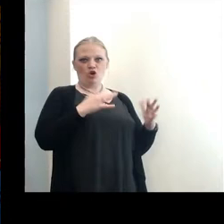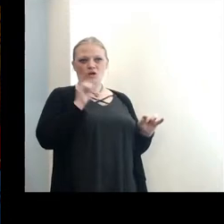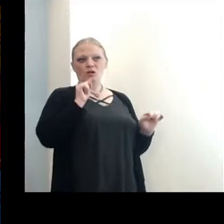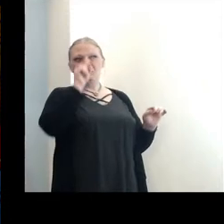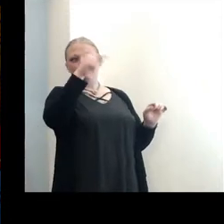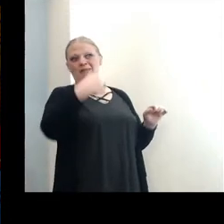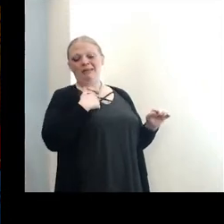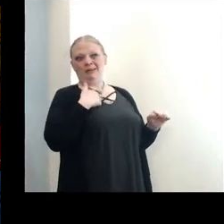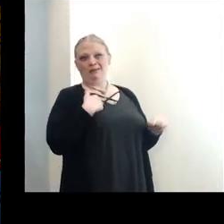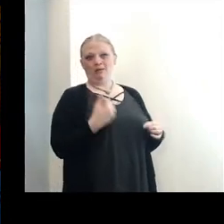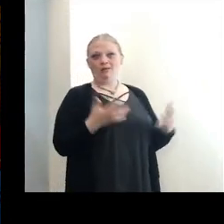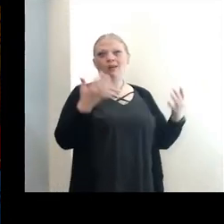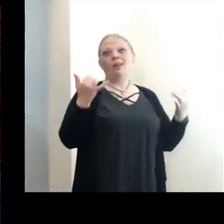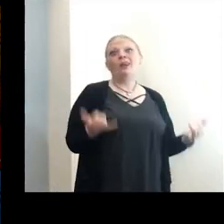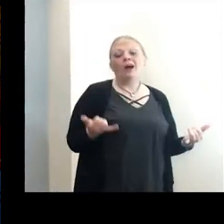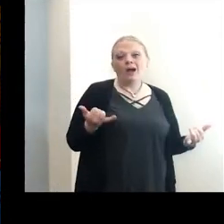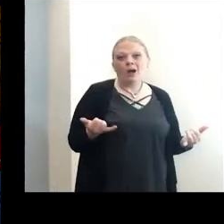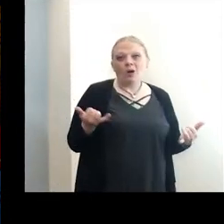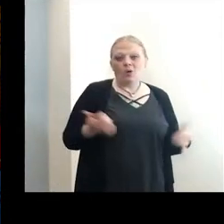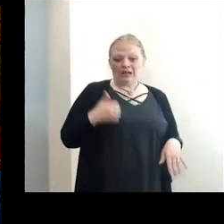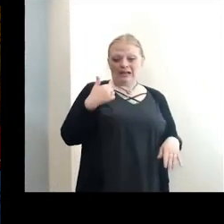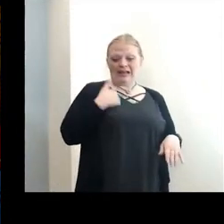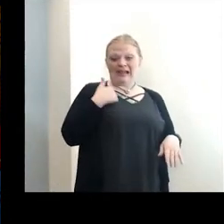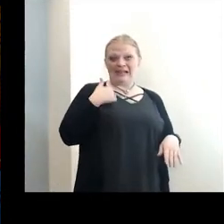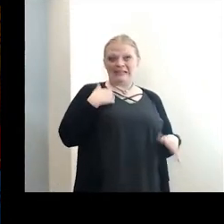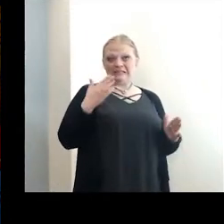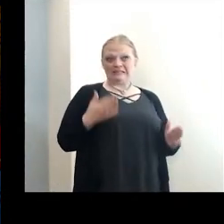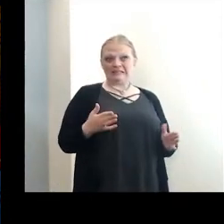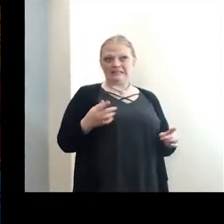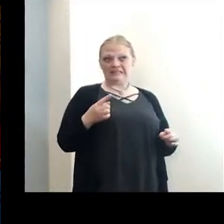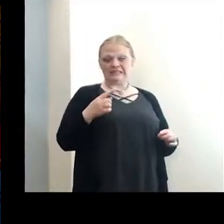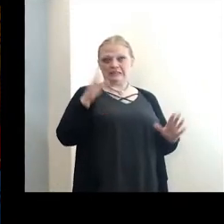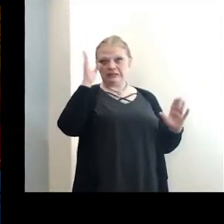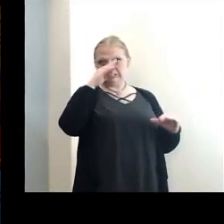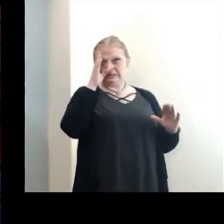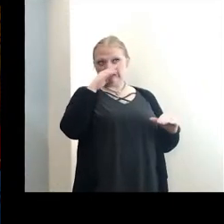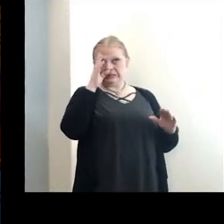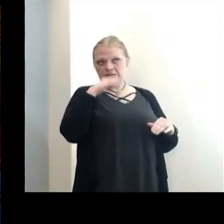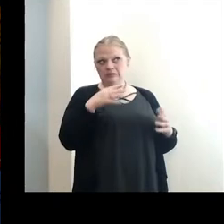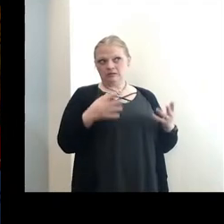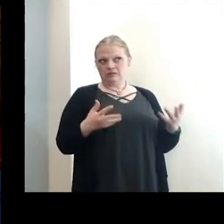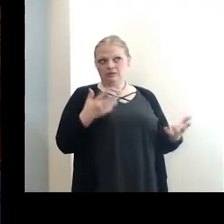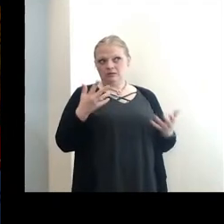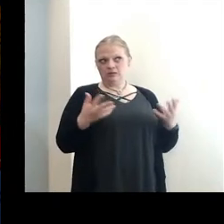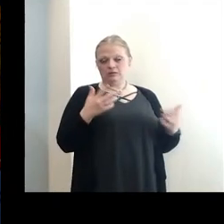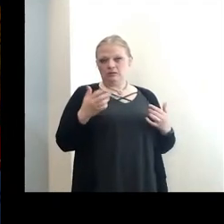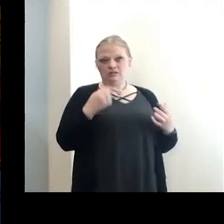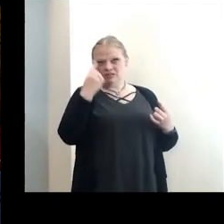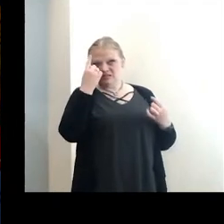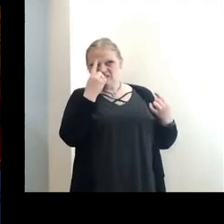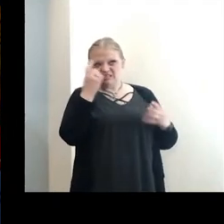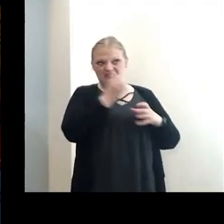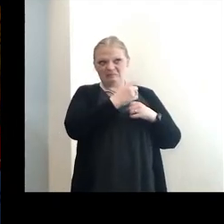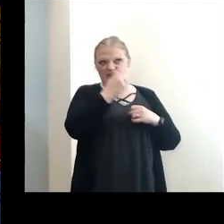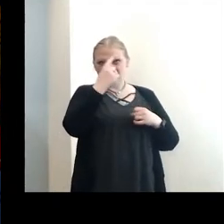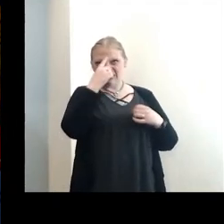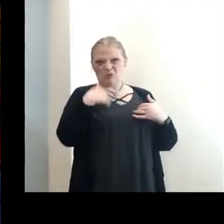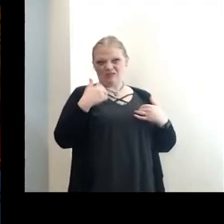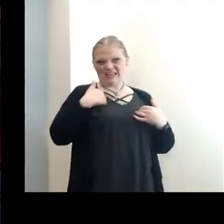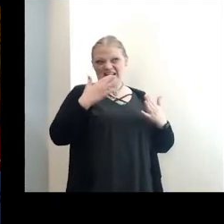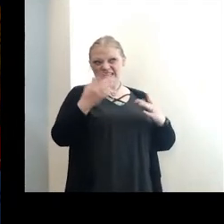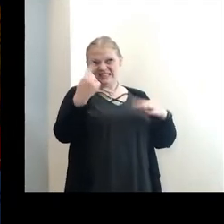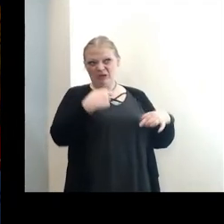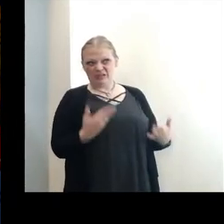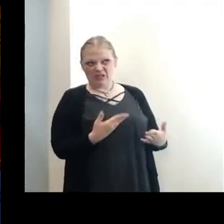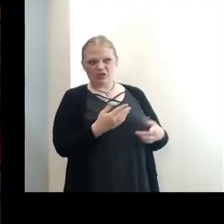Canada. Now, the Canadians are worried and we don't necessarily wonder whether it makes sense to get Canadians here, though